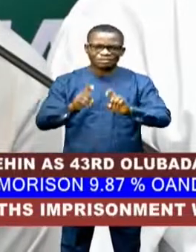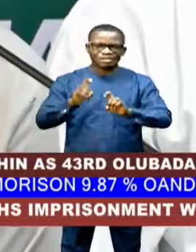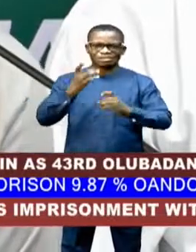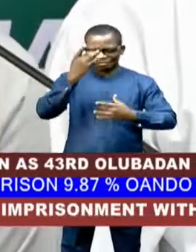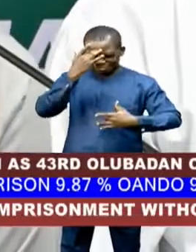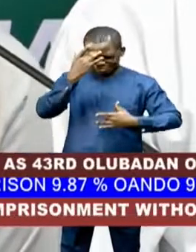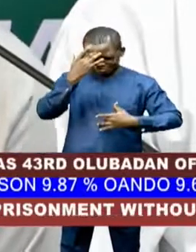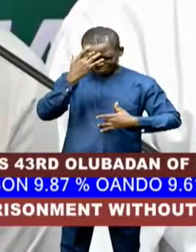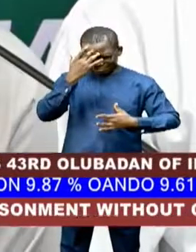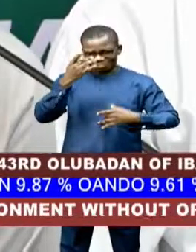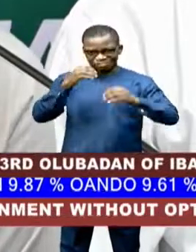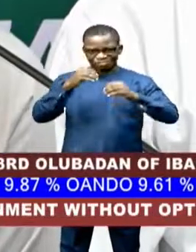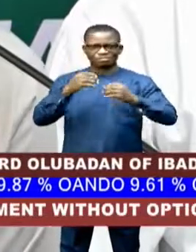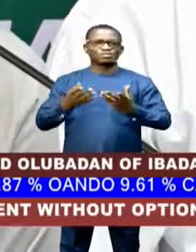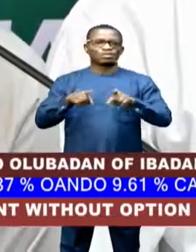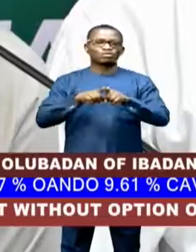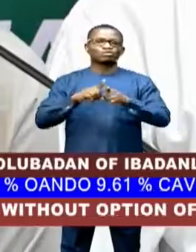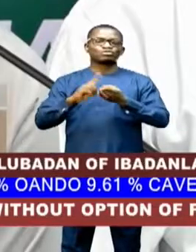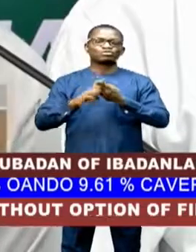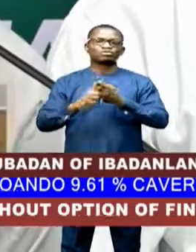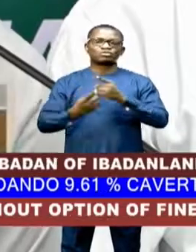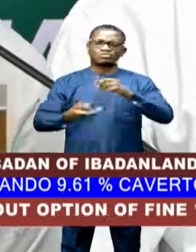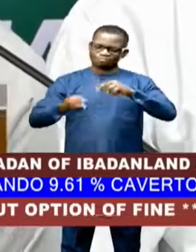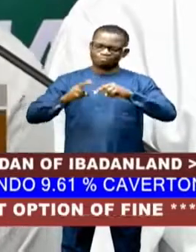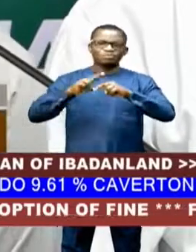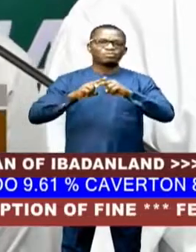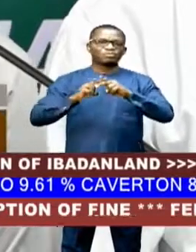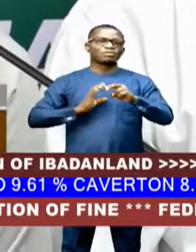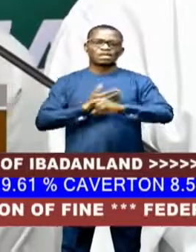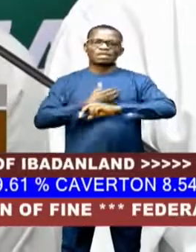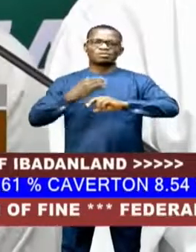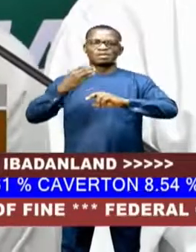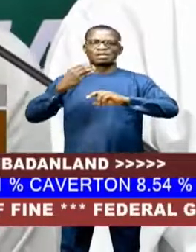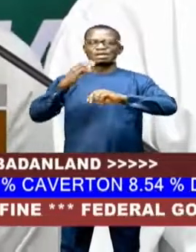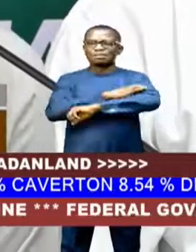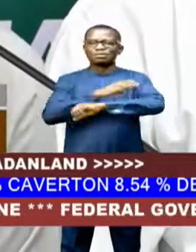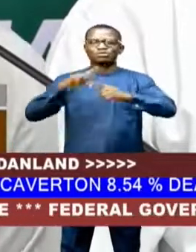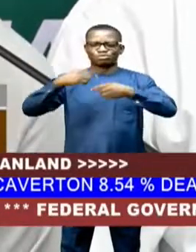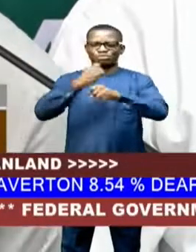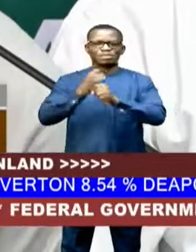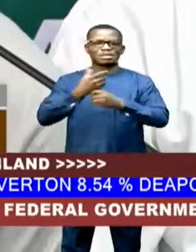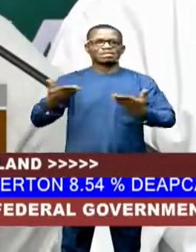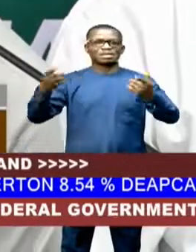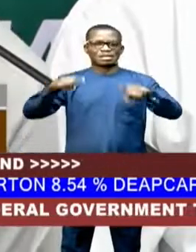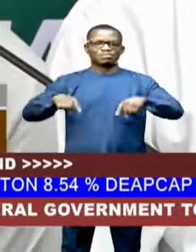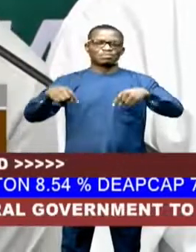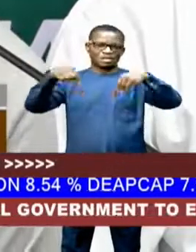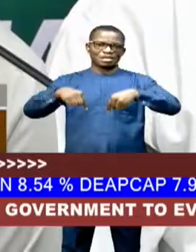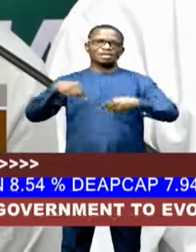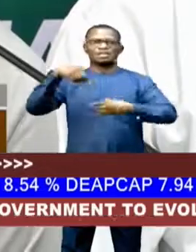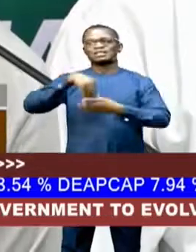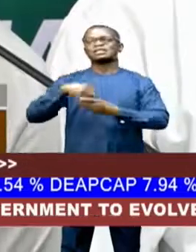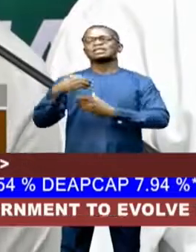interest, and globally to enhance our capability to make things happen in this country with respect